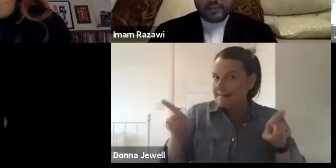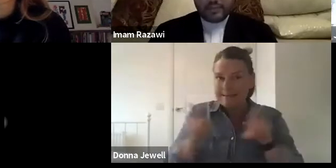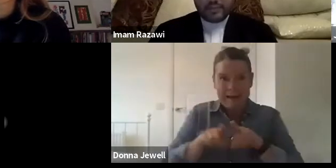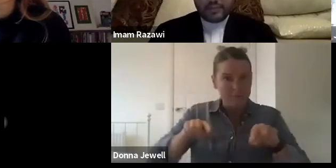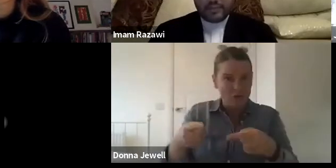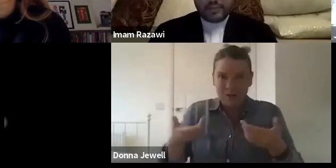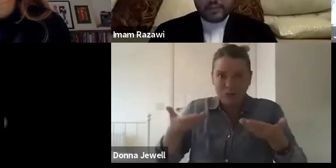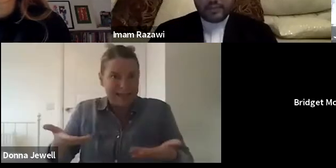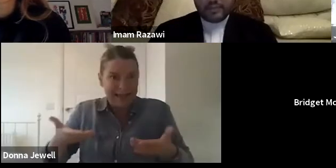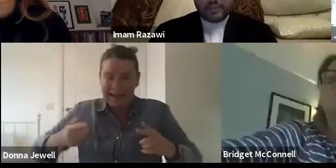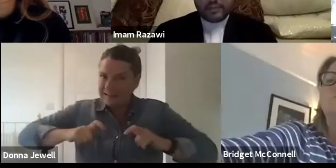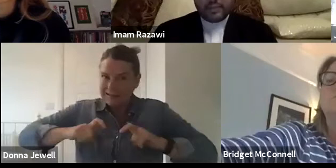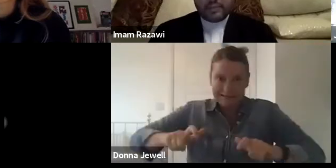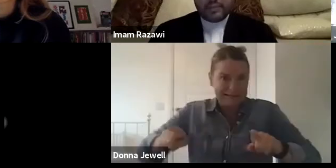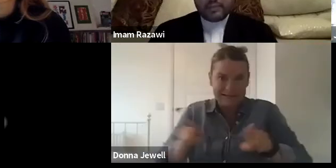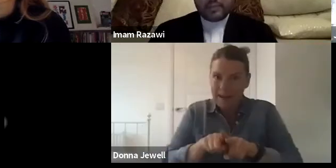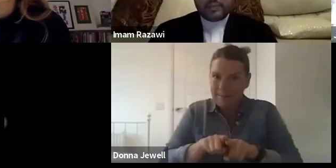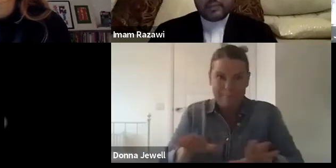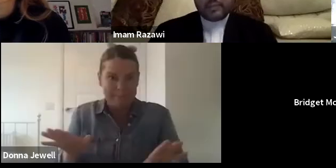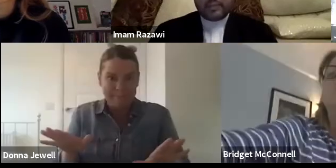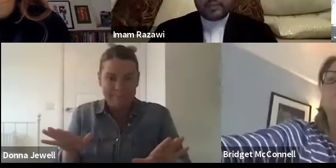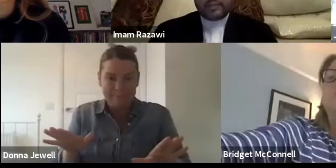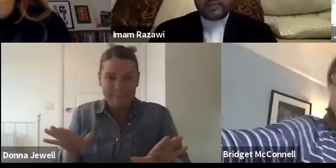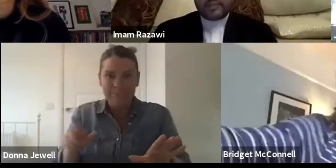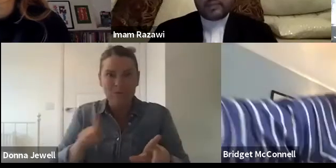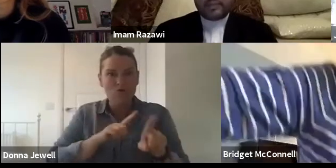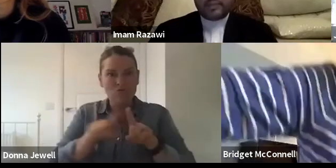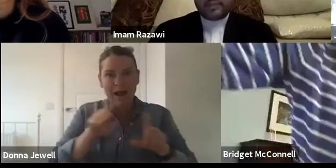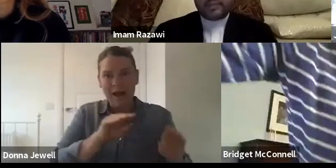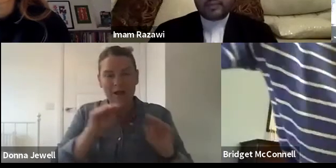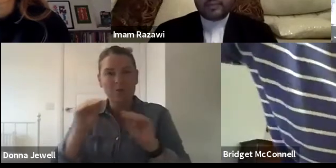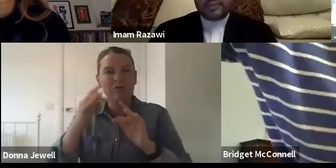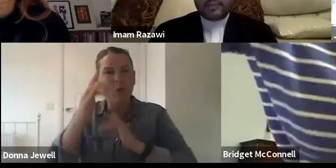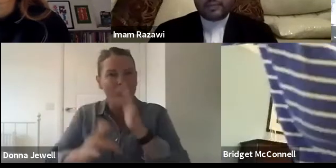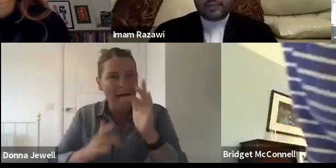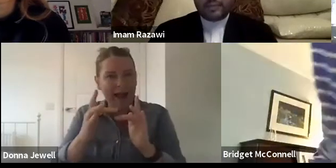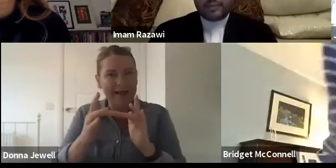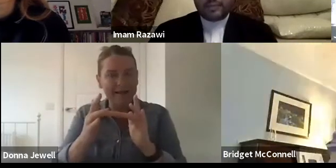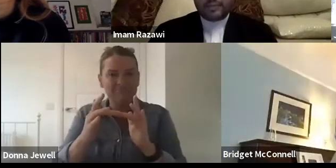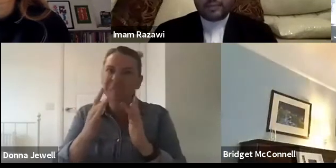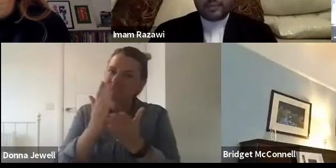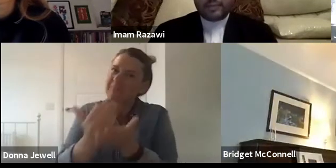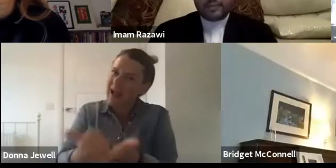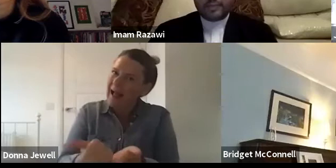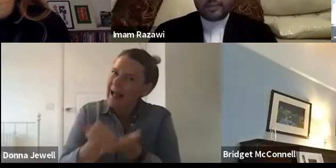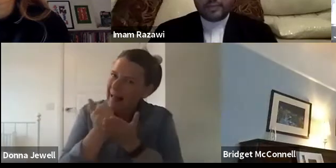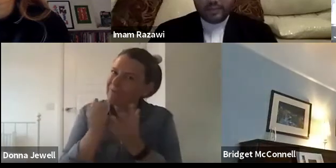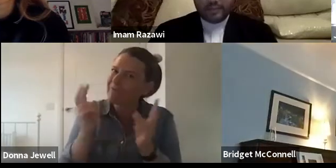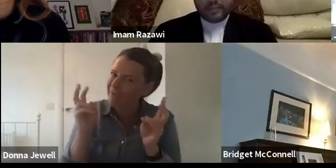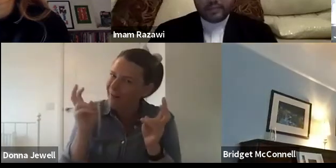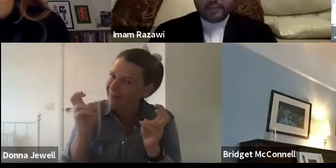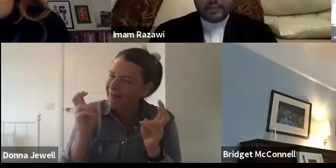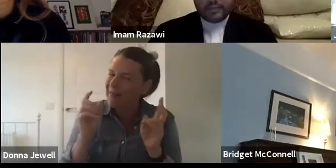today. Moving online as a result of the pandemic is helpful, but I don't think they fundamentally alter